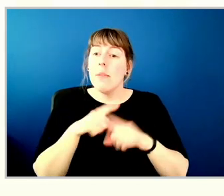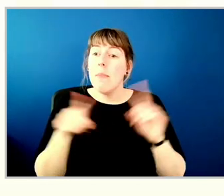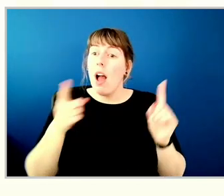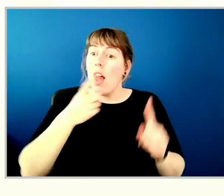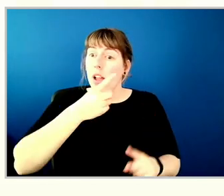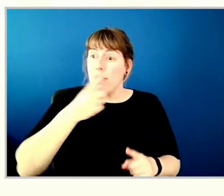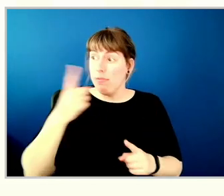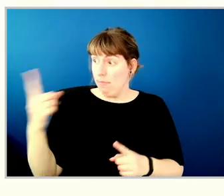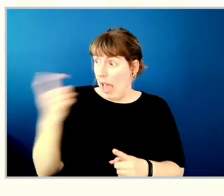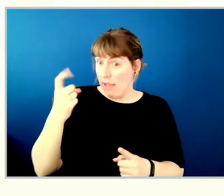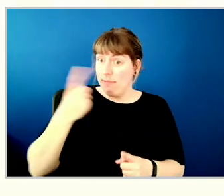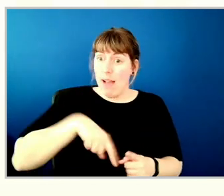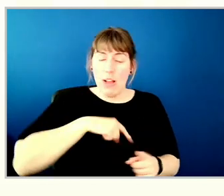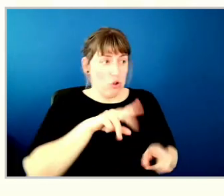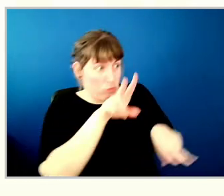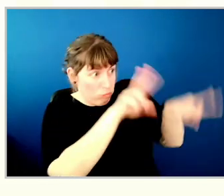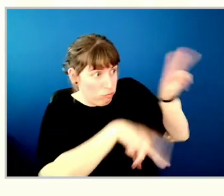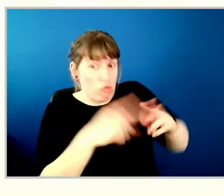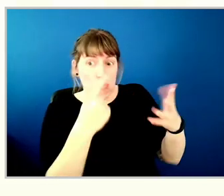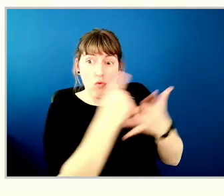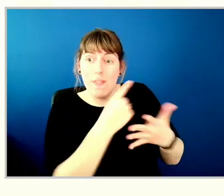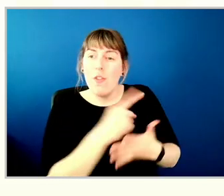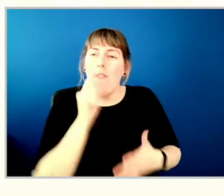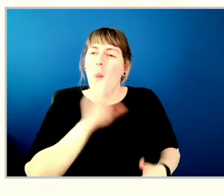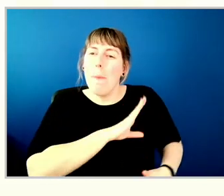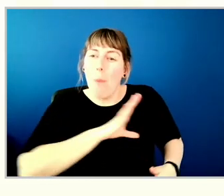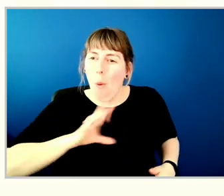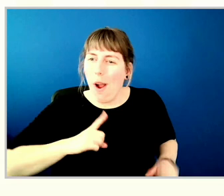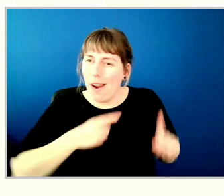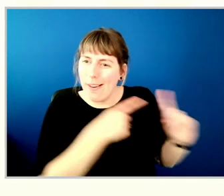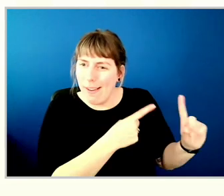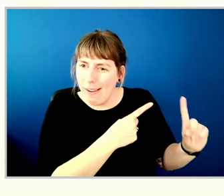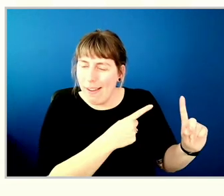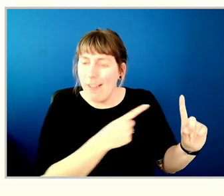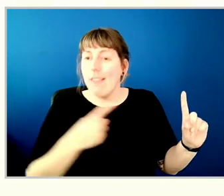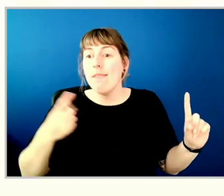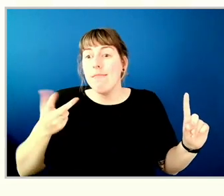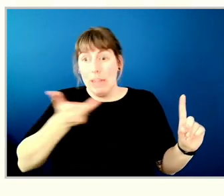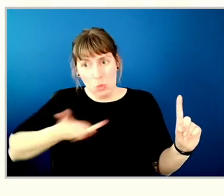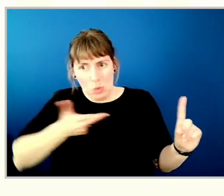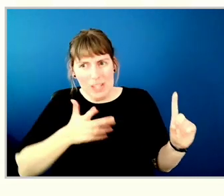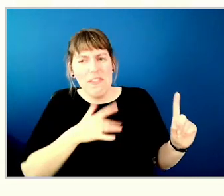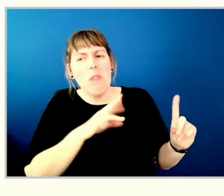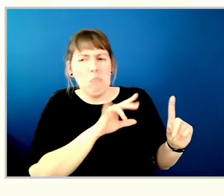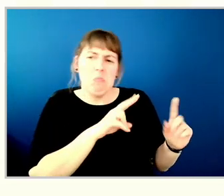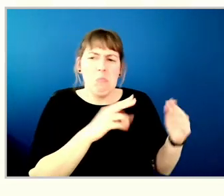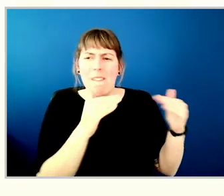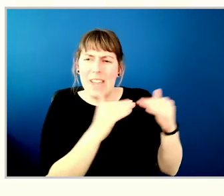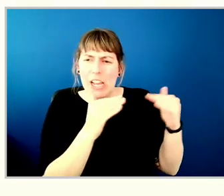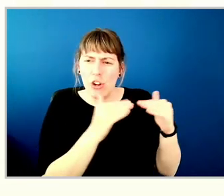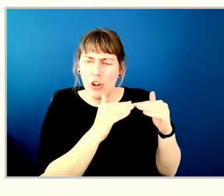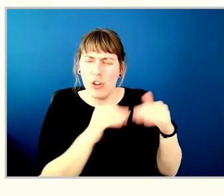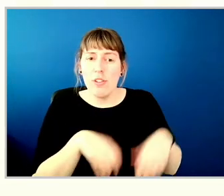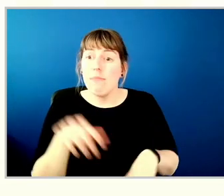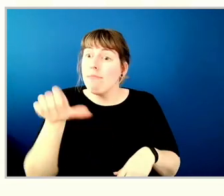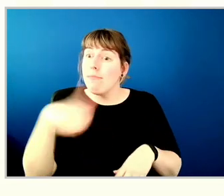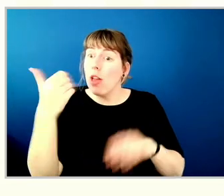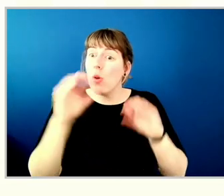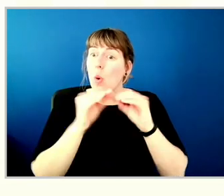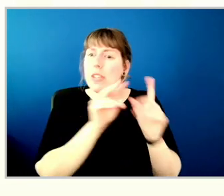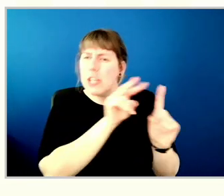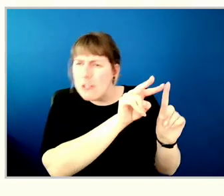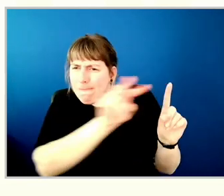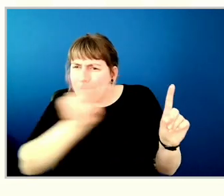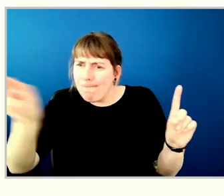at compensation for the board of directors and what we thought would be fair. We looked at comparables for other organizations like